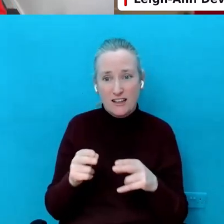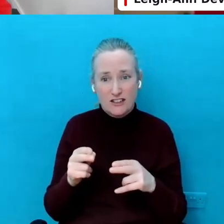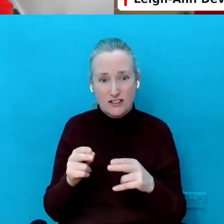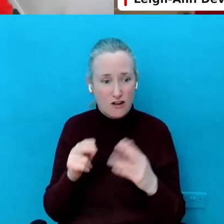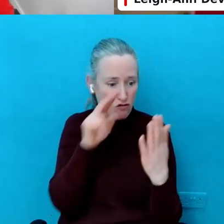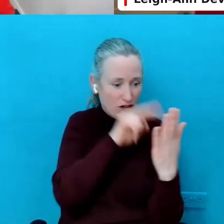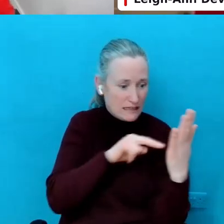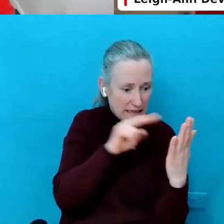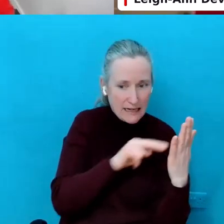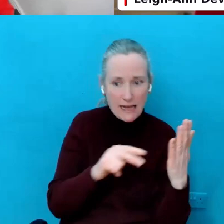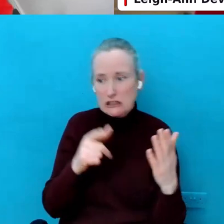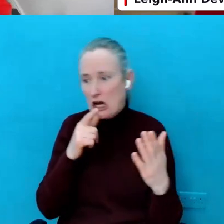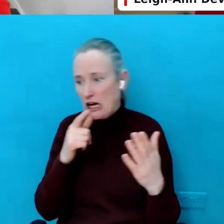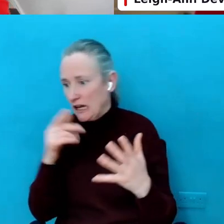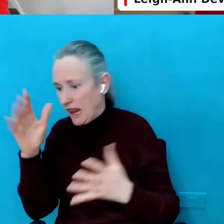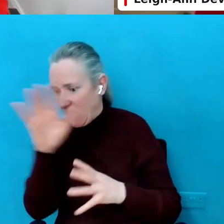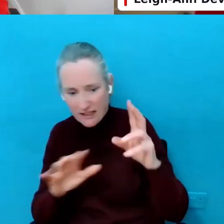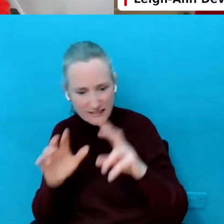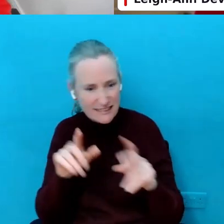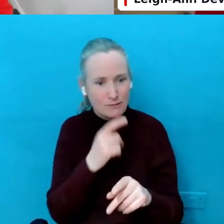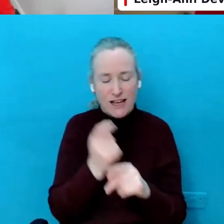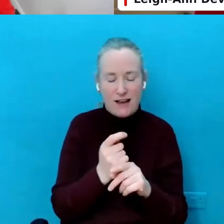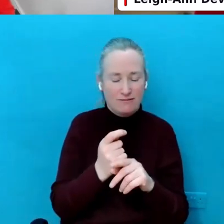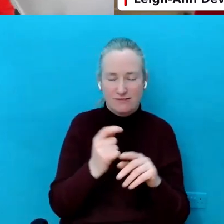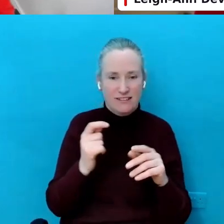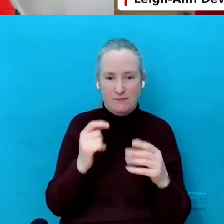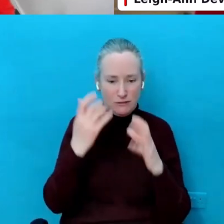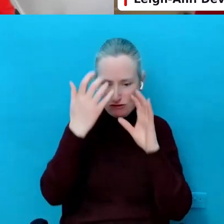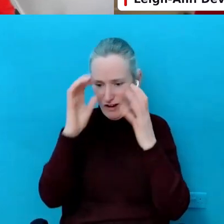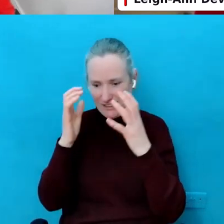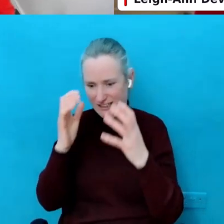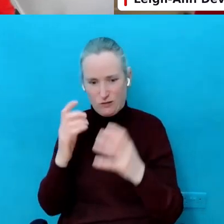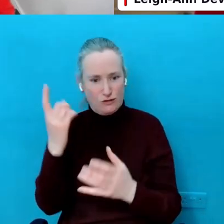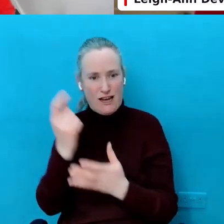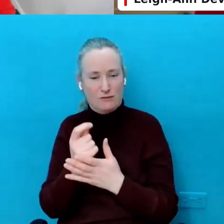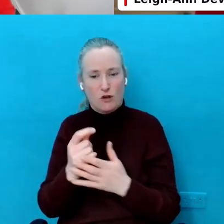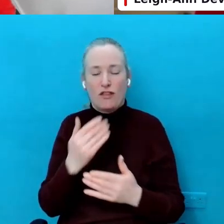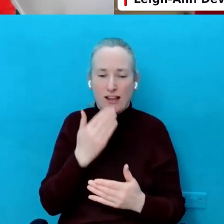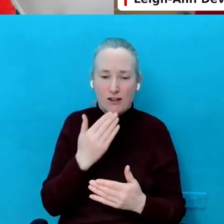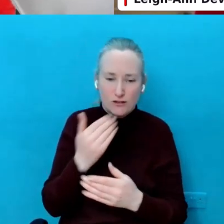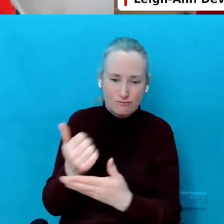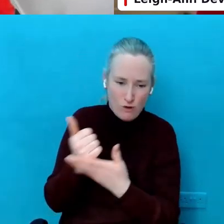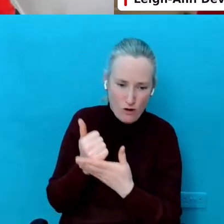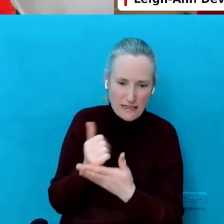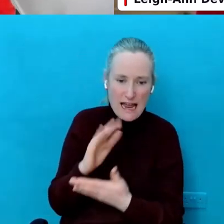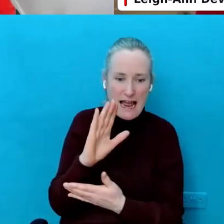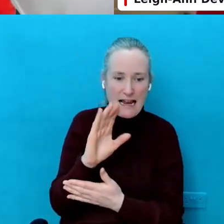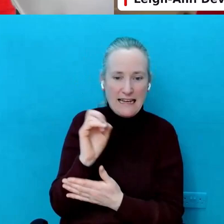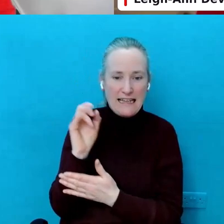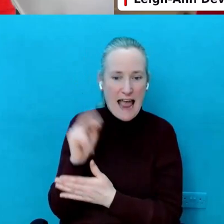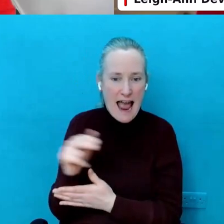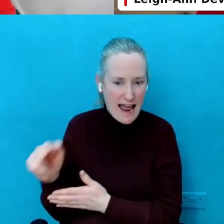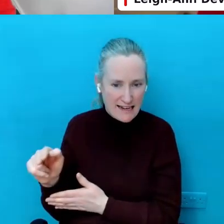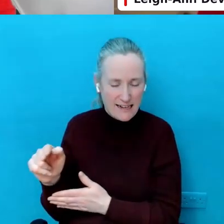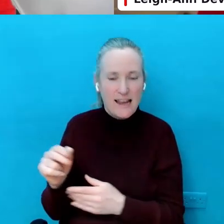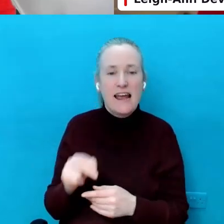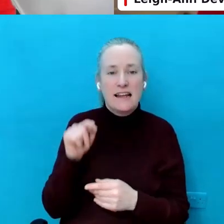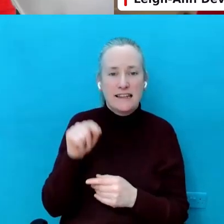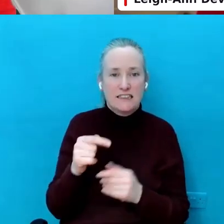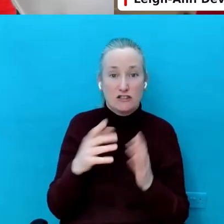got distracted once. Did you see that? Like I went all wrong over it. So thank you so much, Leanne. This will be recorded.